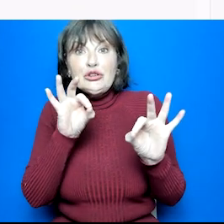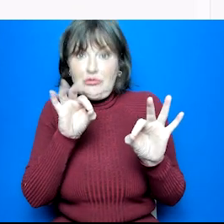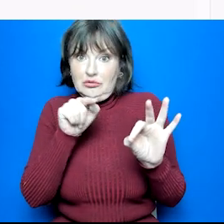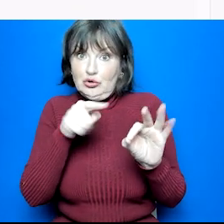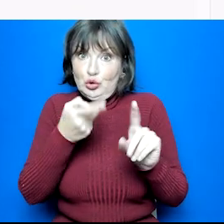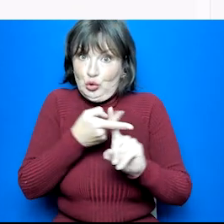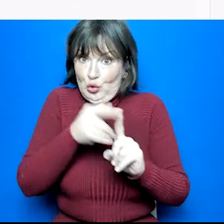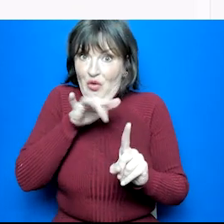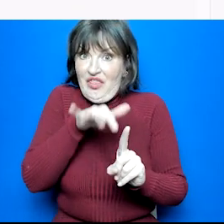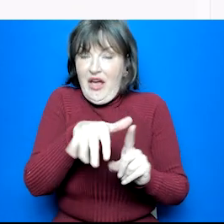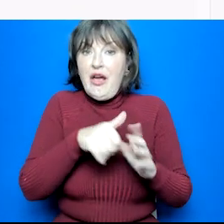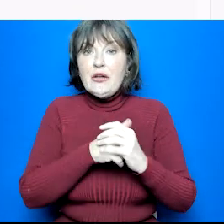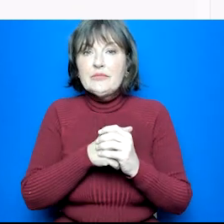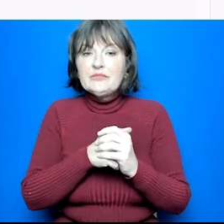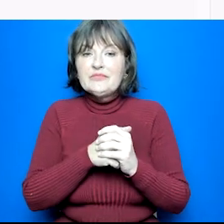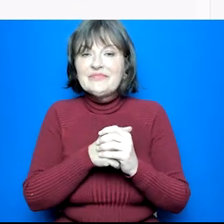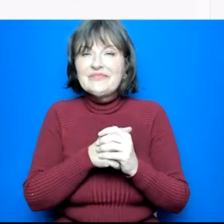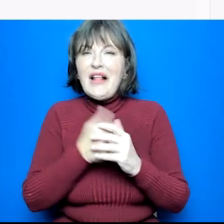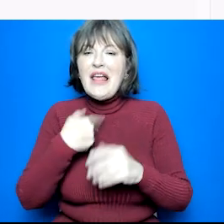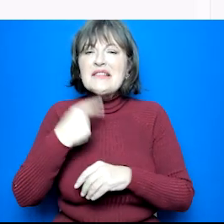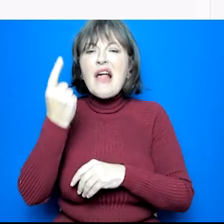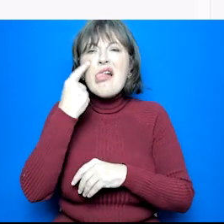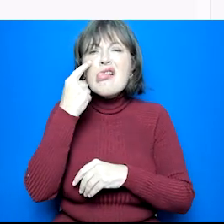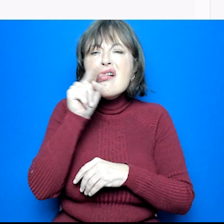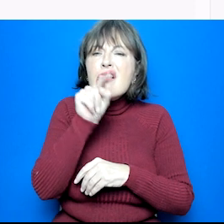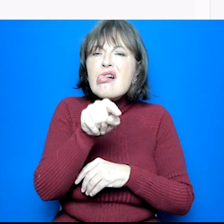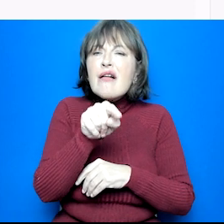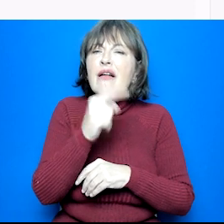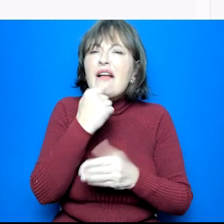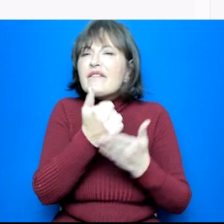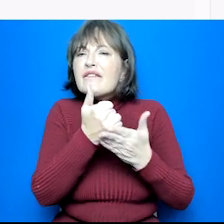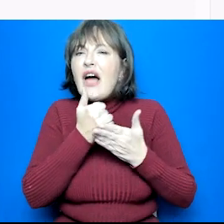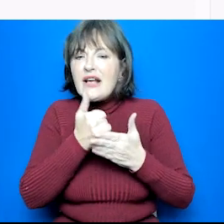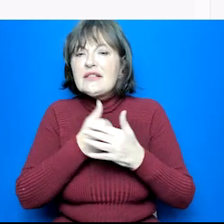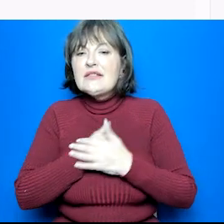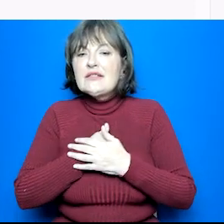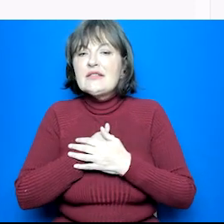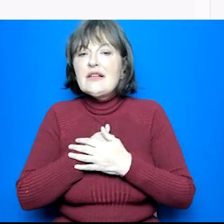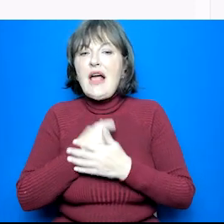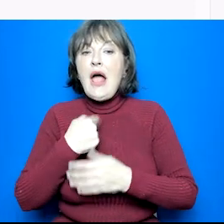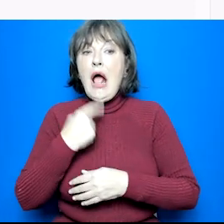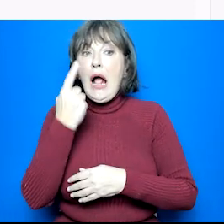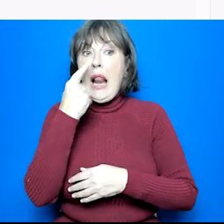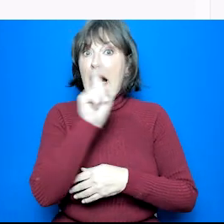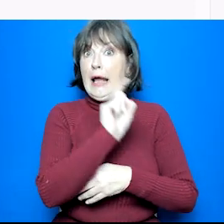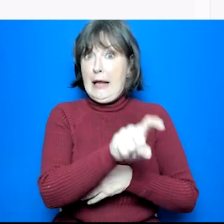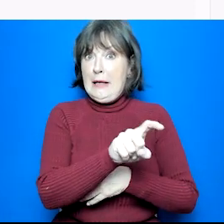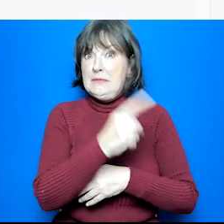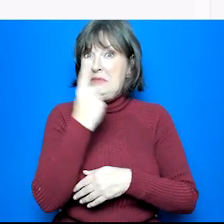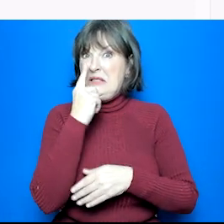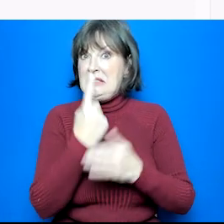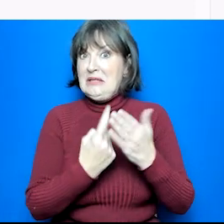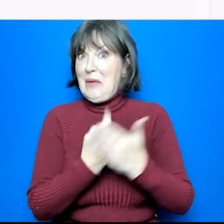Let's first look at the advice on how to make the best option choices for your goal. I'll click on the link over here.